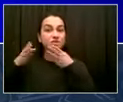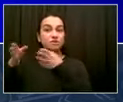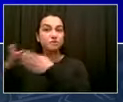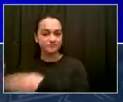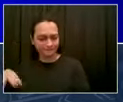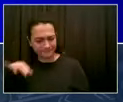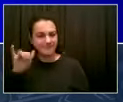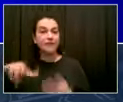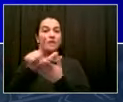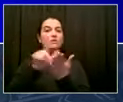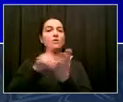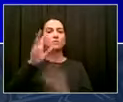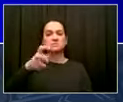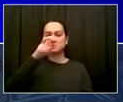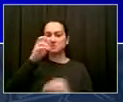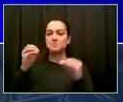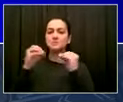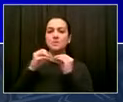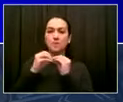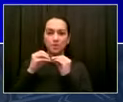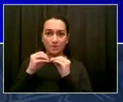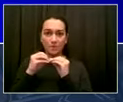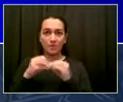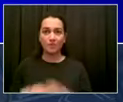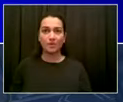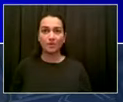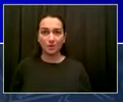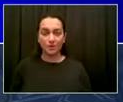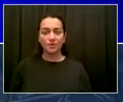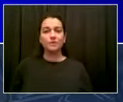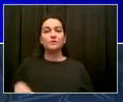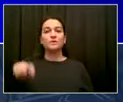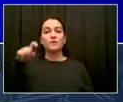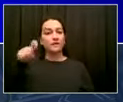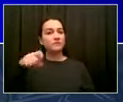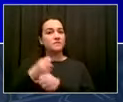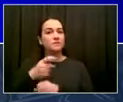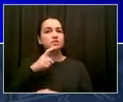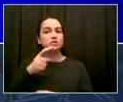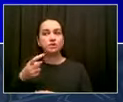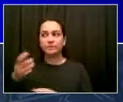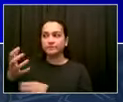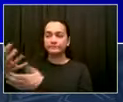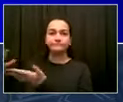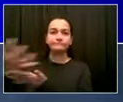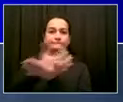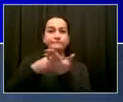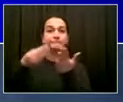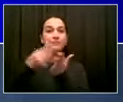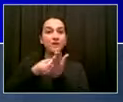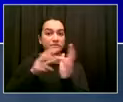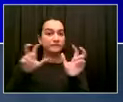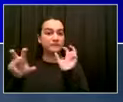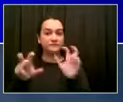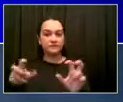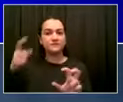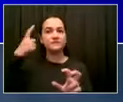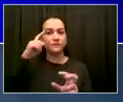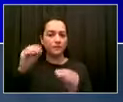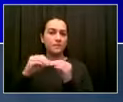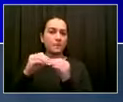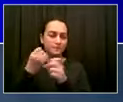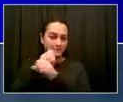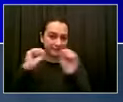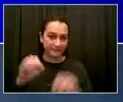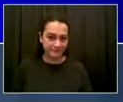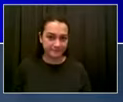Okay, let's go to what we talk about every day. Our vaccination effort continues to grow, and the